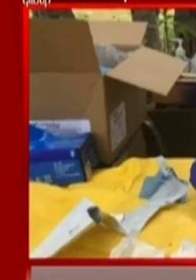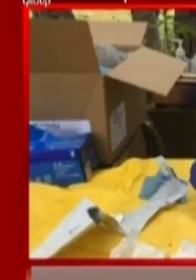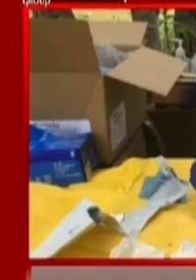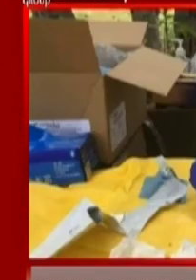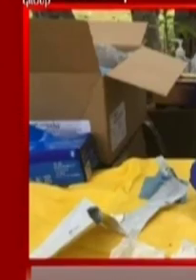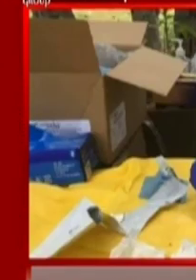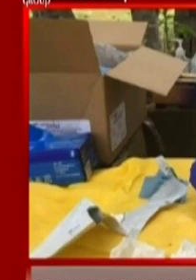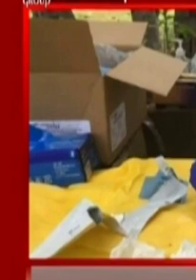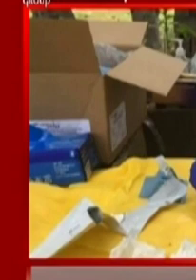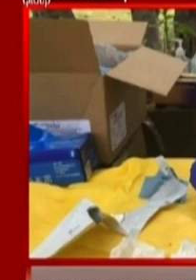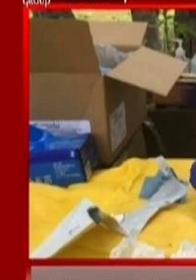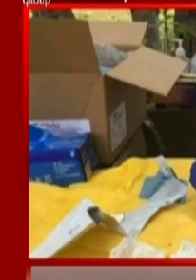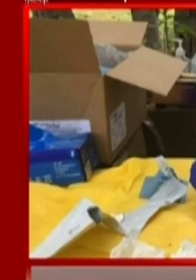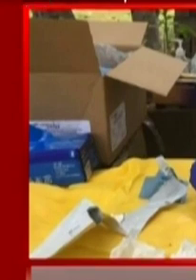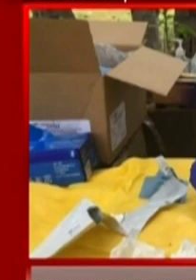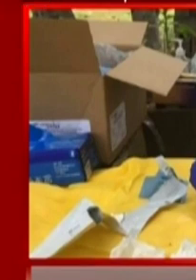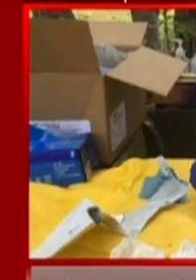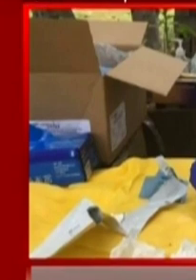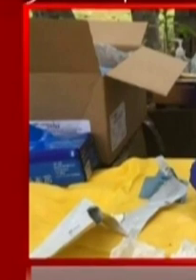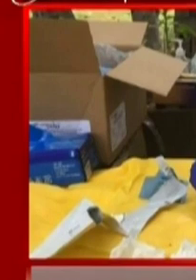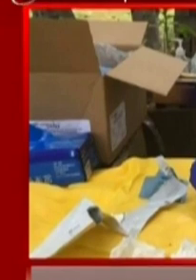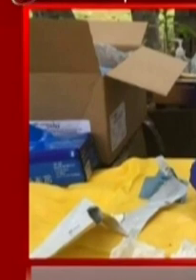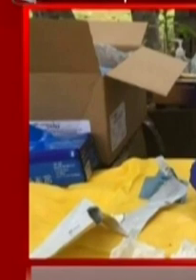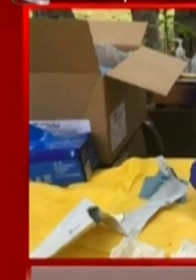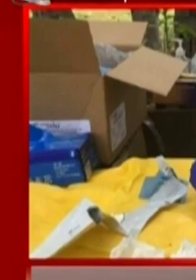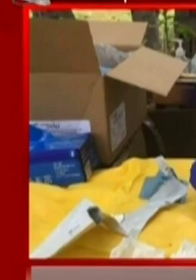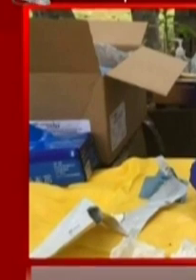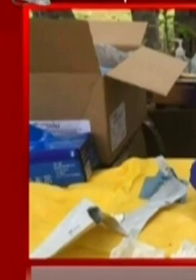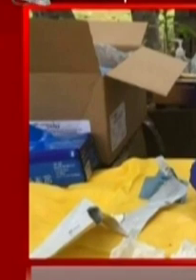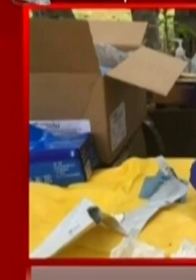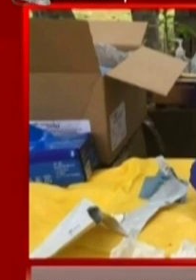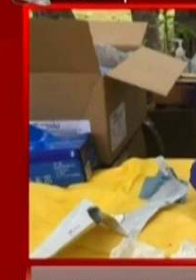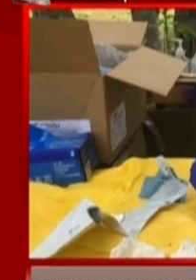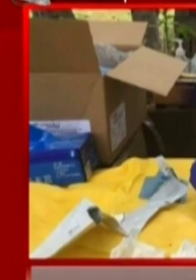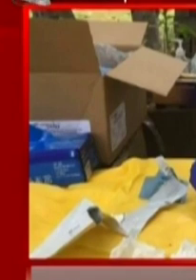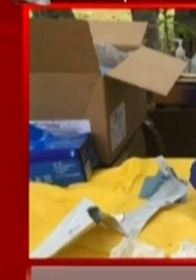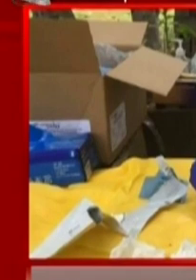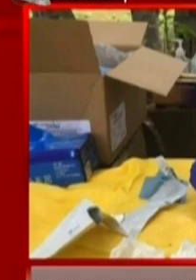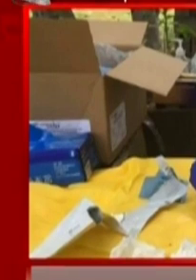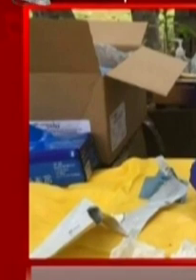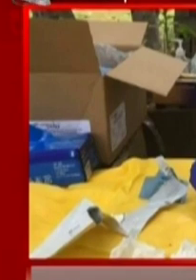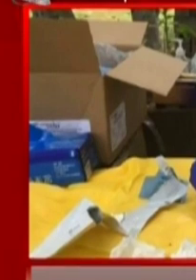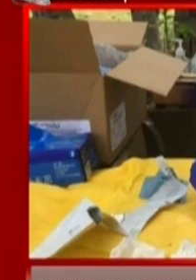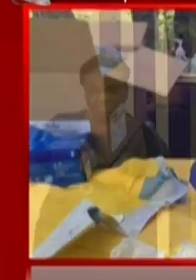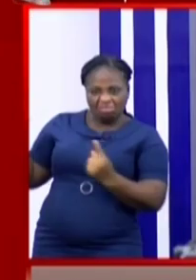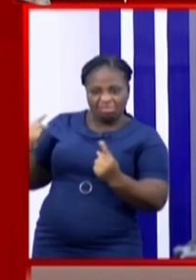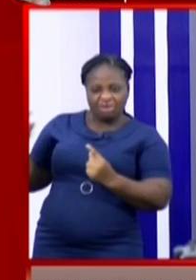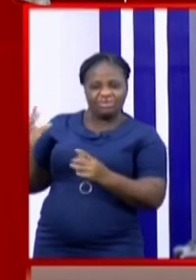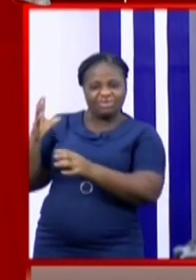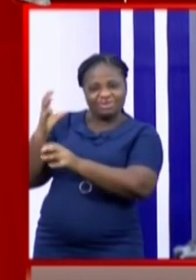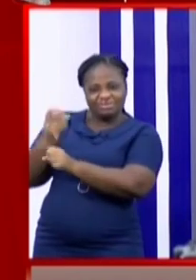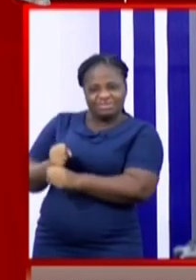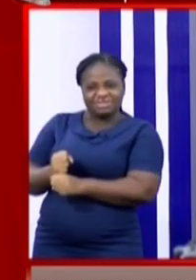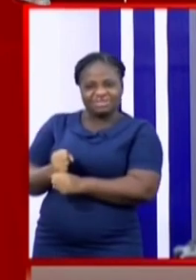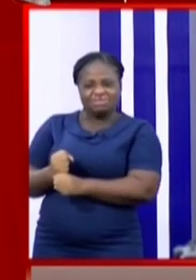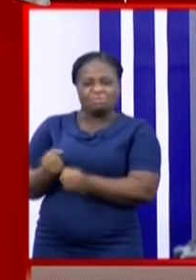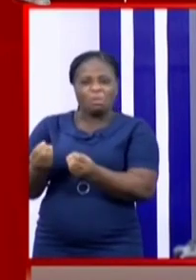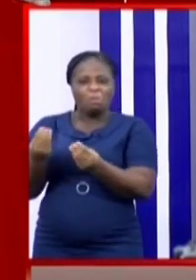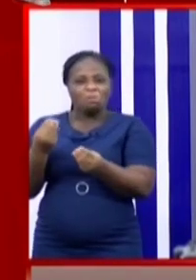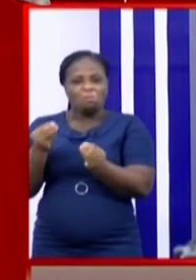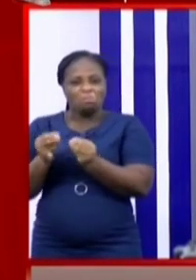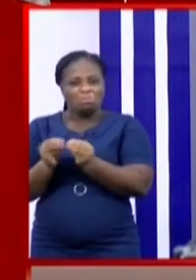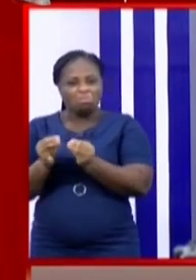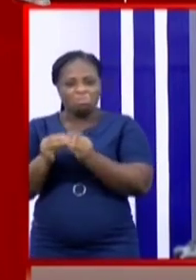provide as many as can be pushed and put in there because there is more continuous coming in. We have received a significant number of